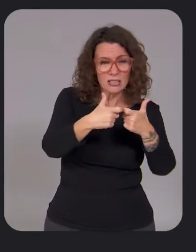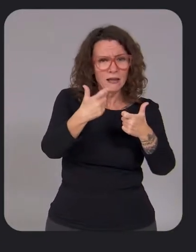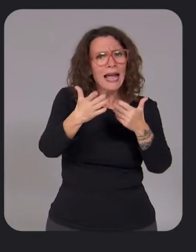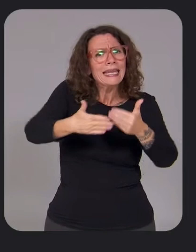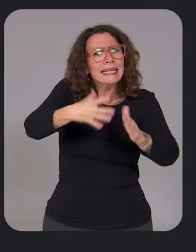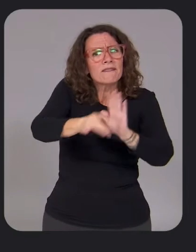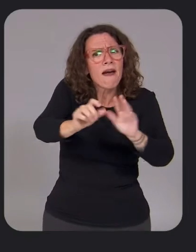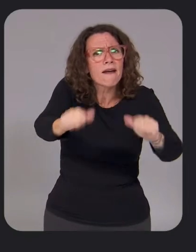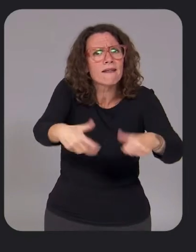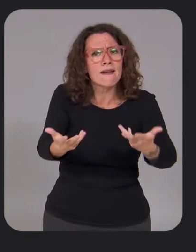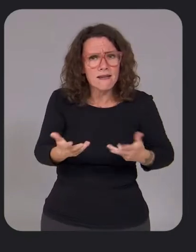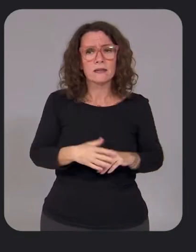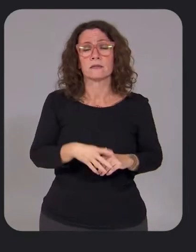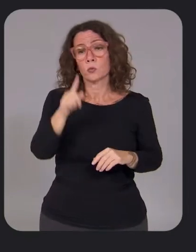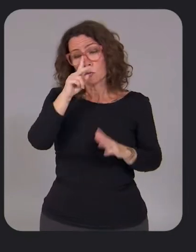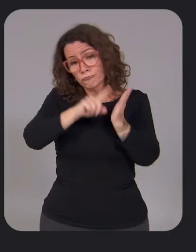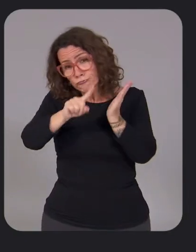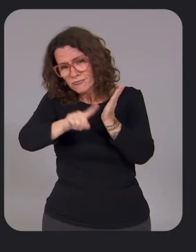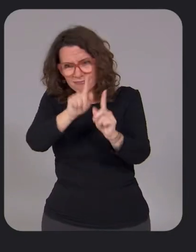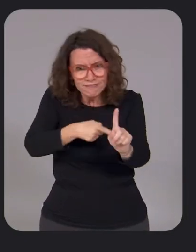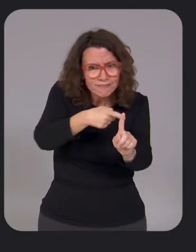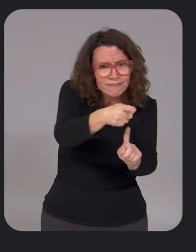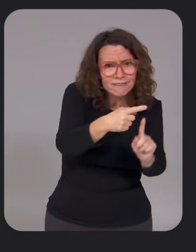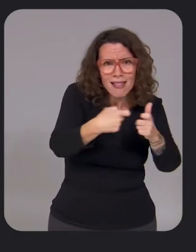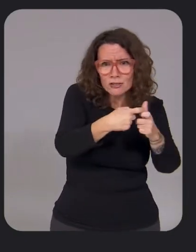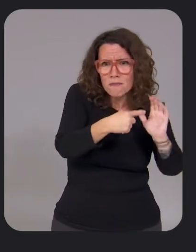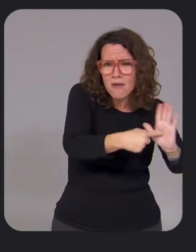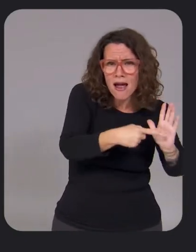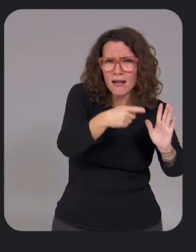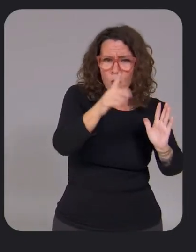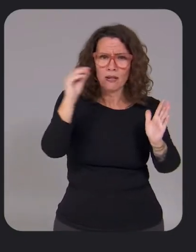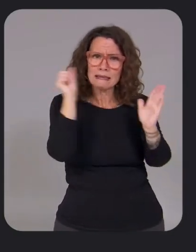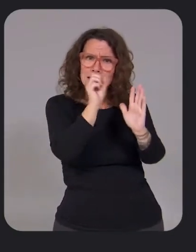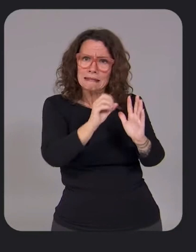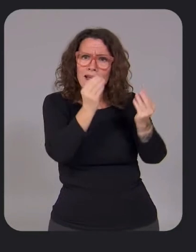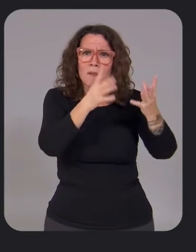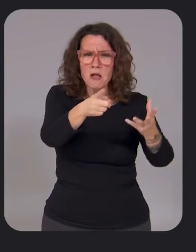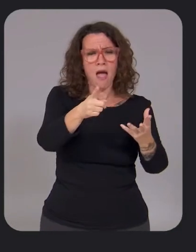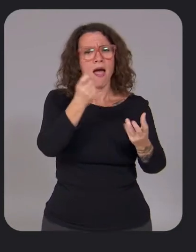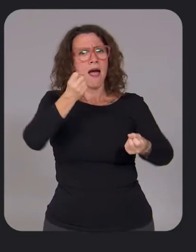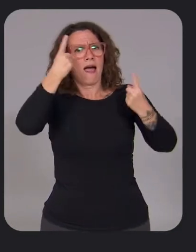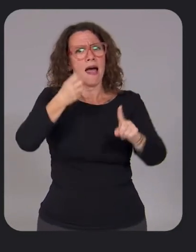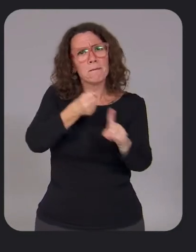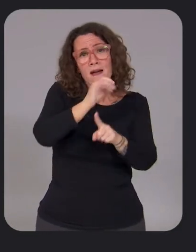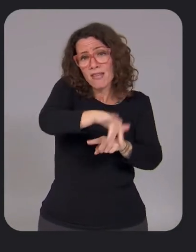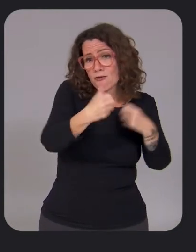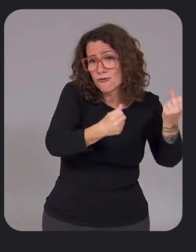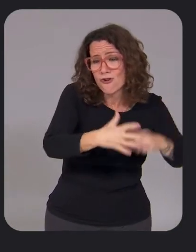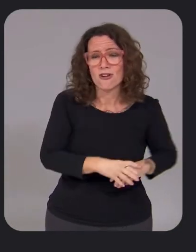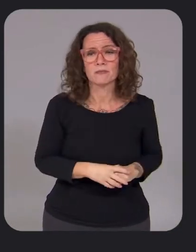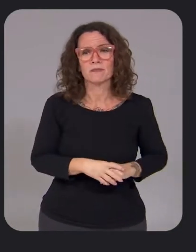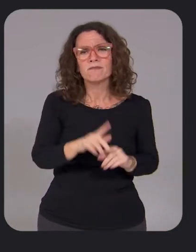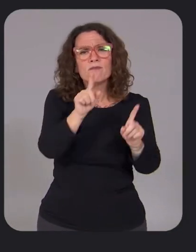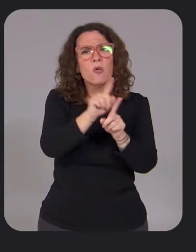we'll surface rebate info helping you better understand the true cost of the car. We'll also show compatible charging stations nearby